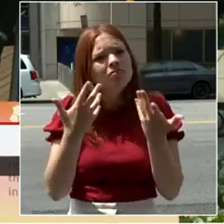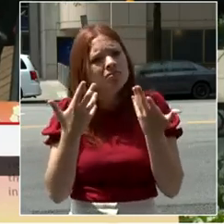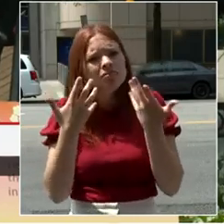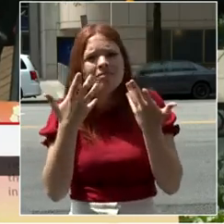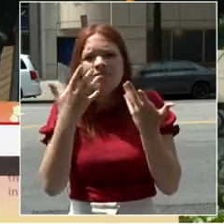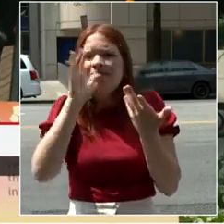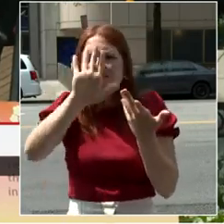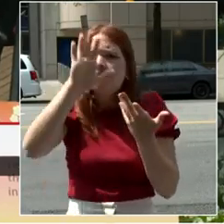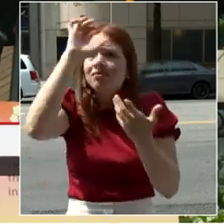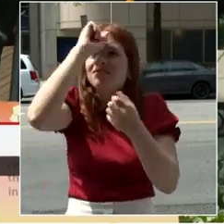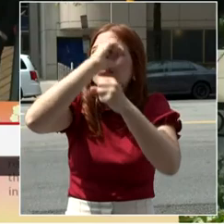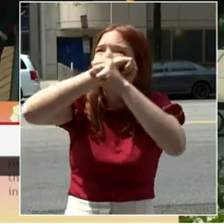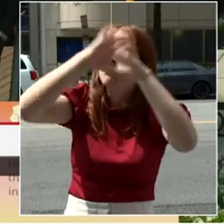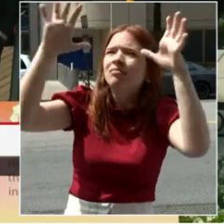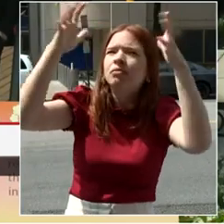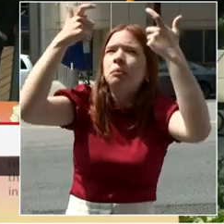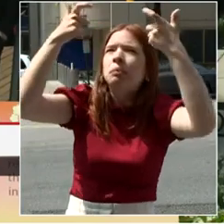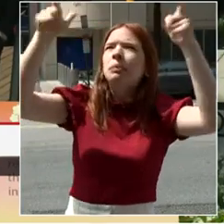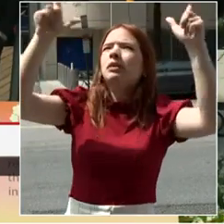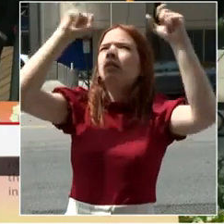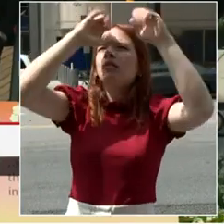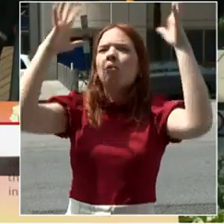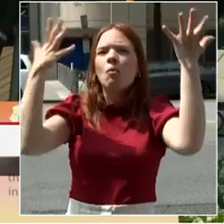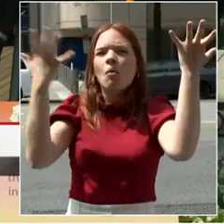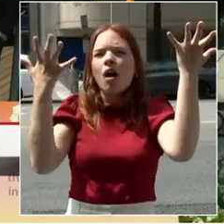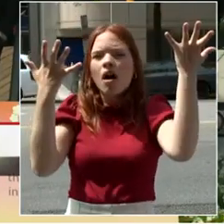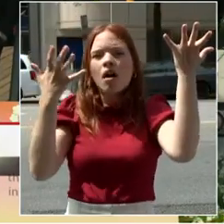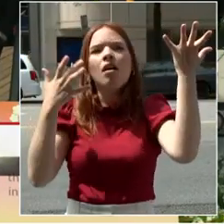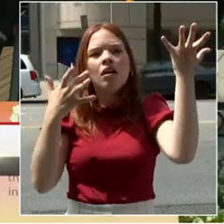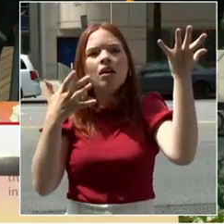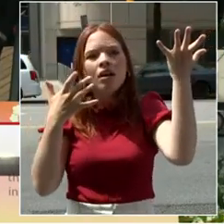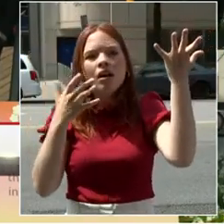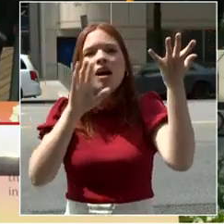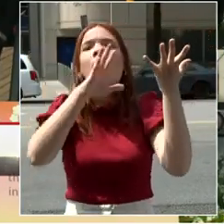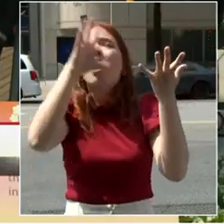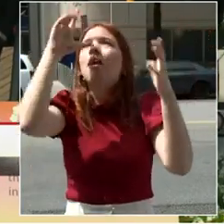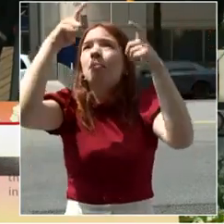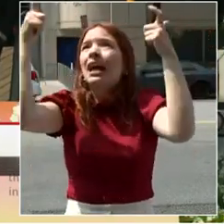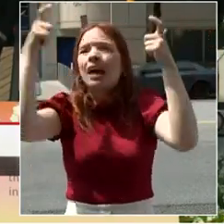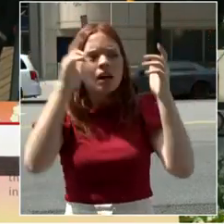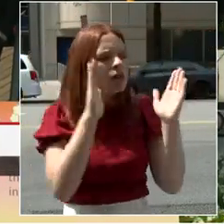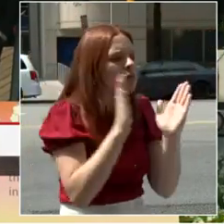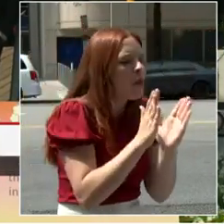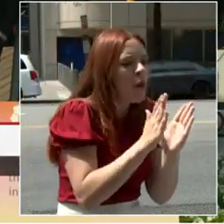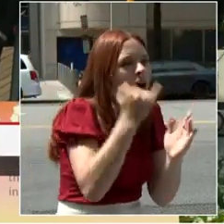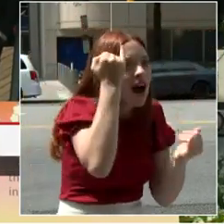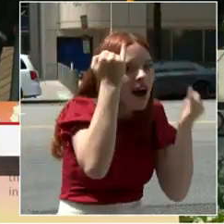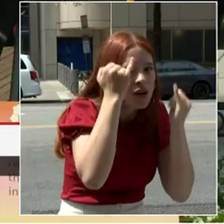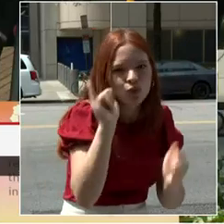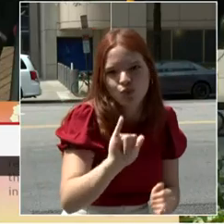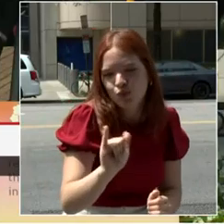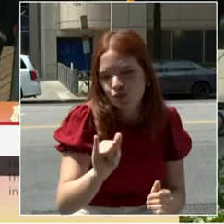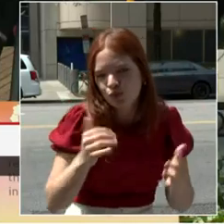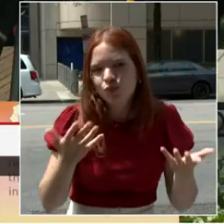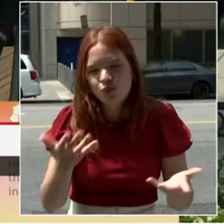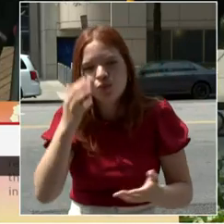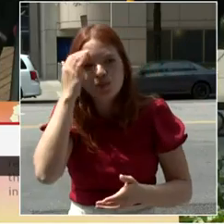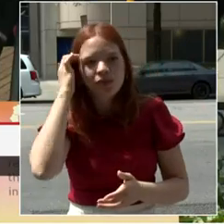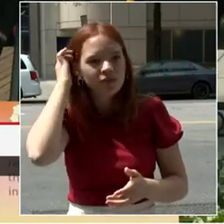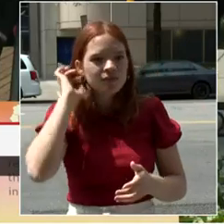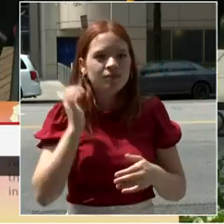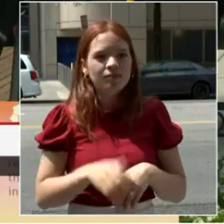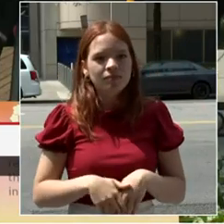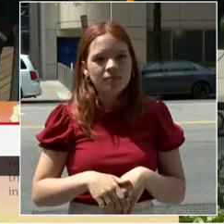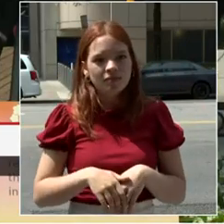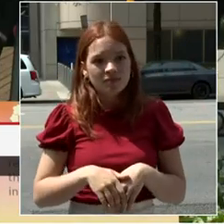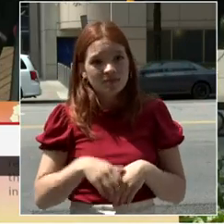specific ideas. Of course, we're not waiting until the fall to start this transformation. In fact, I want